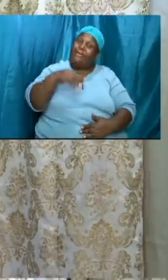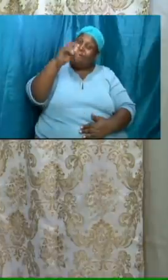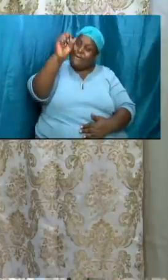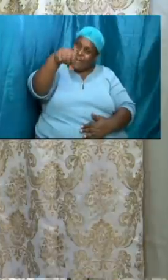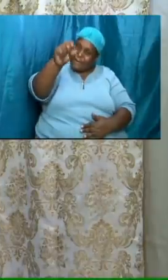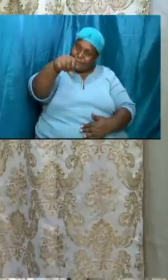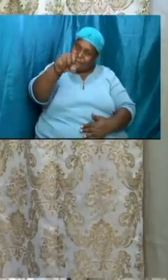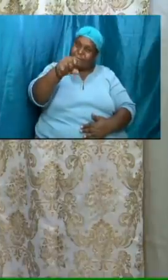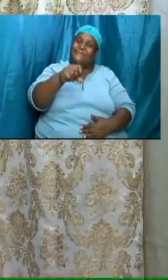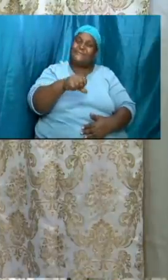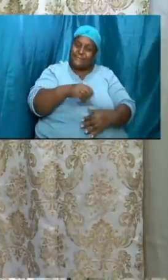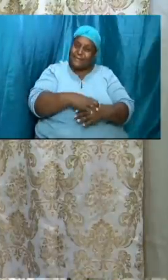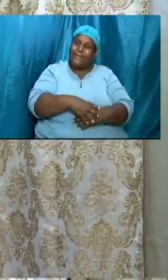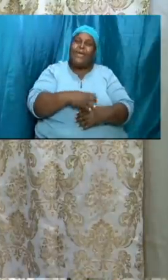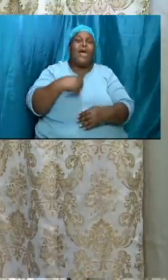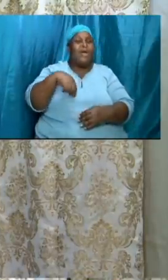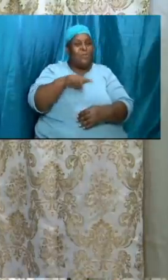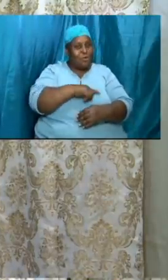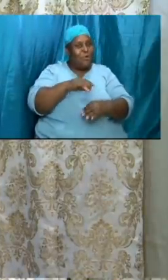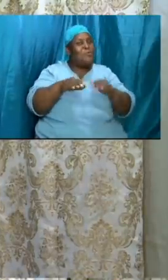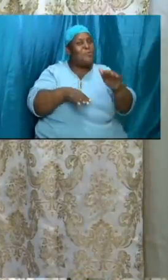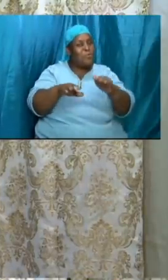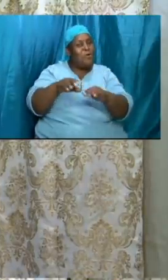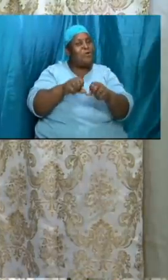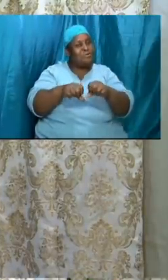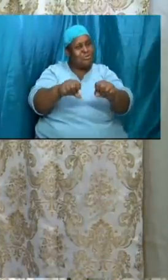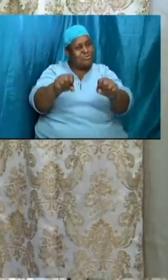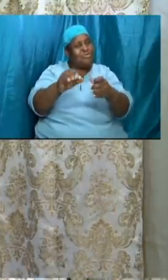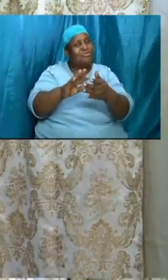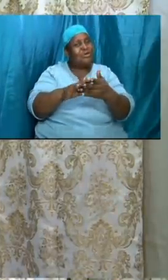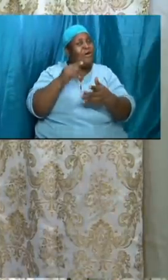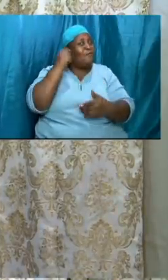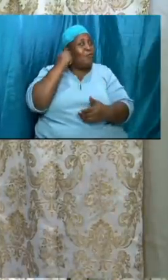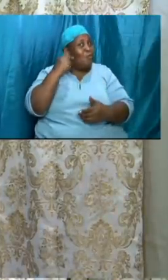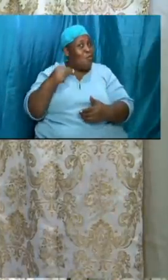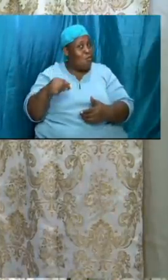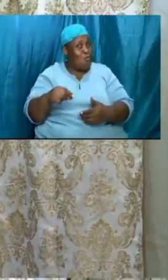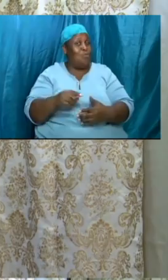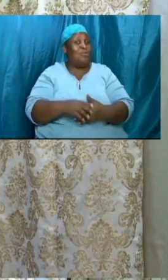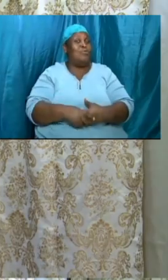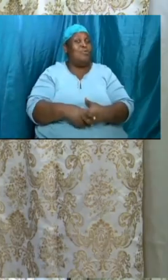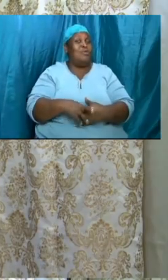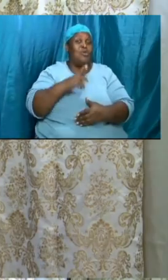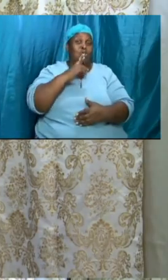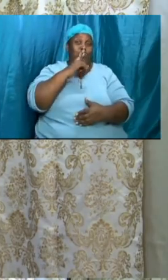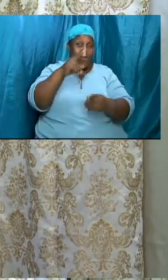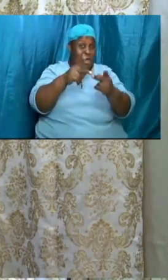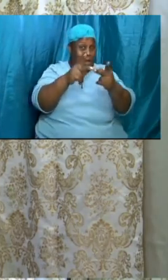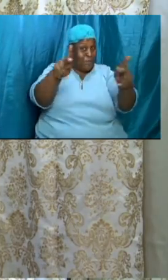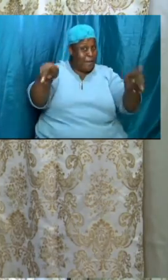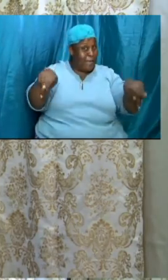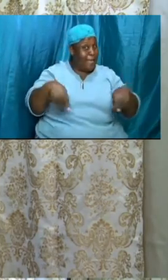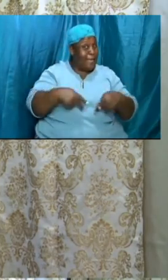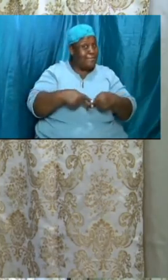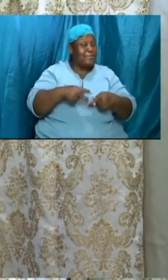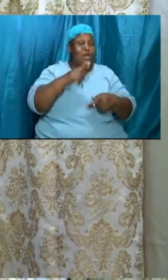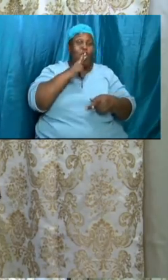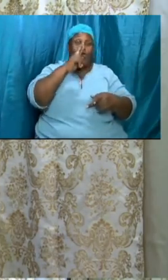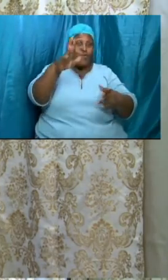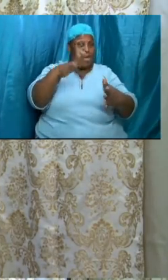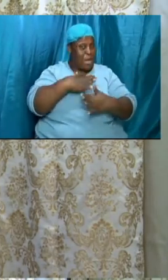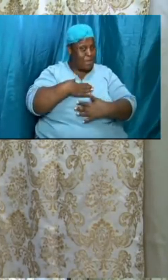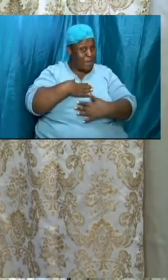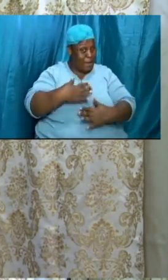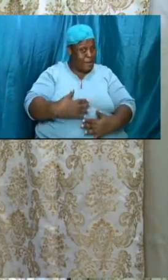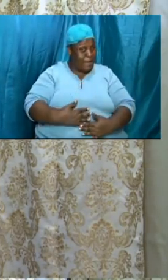to walk on streets of gold real gold real street real place heaven is